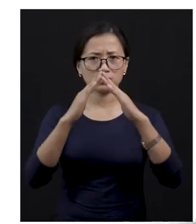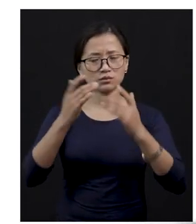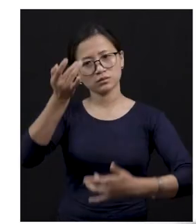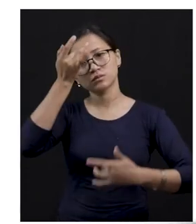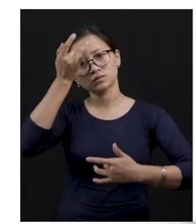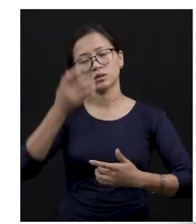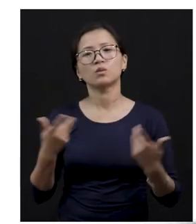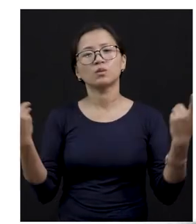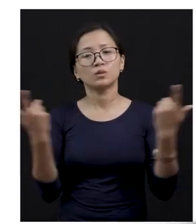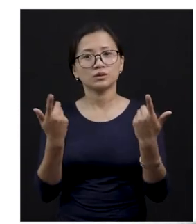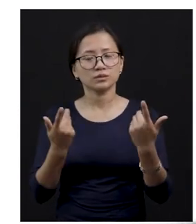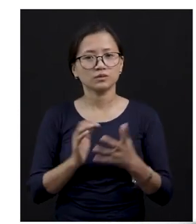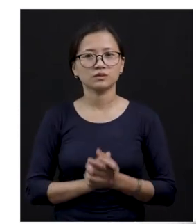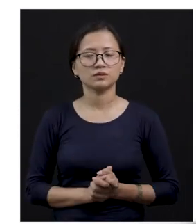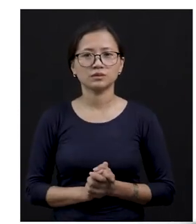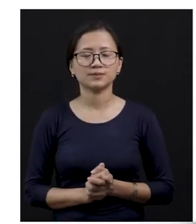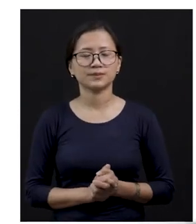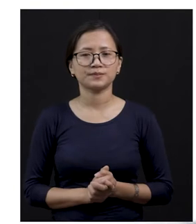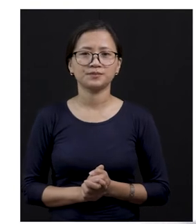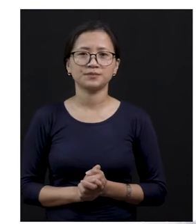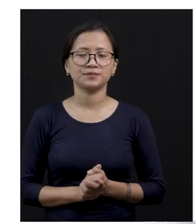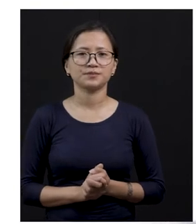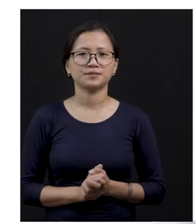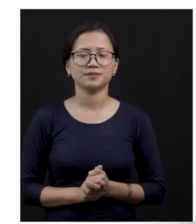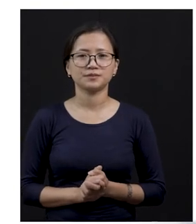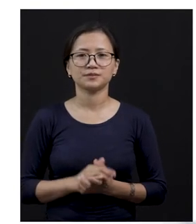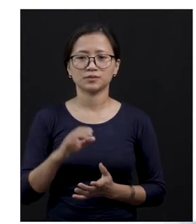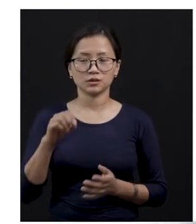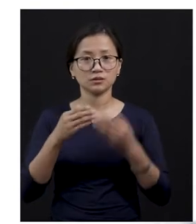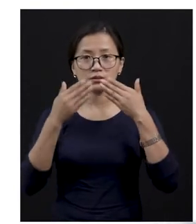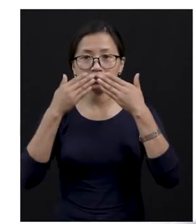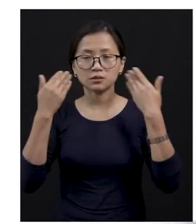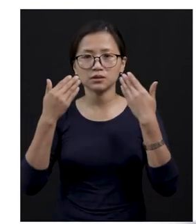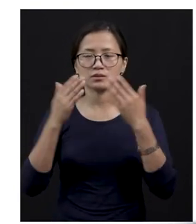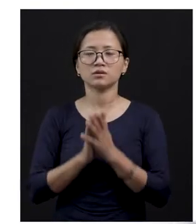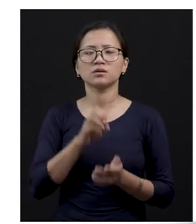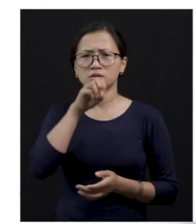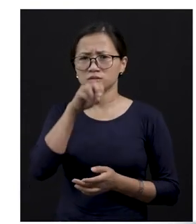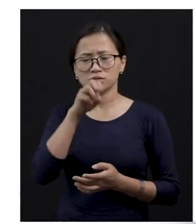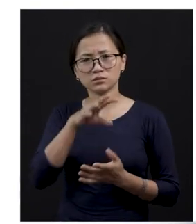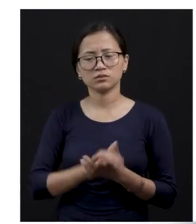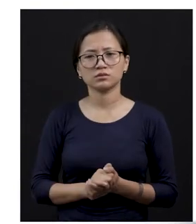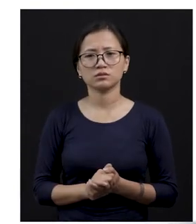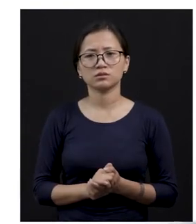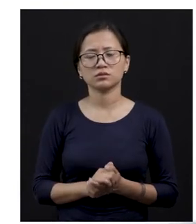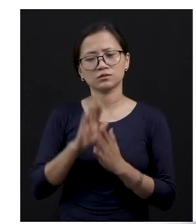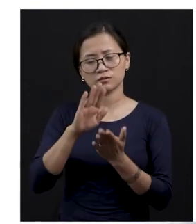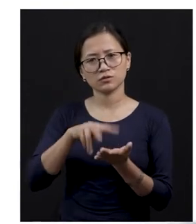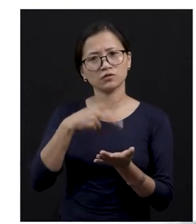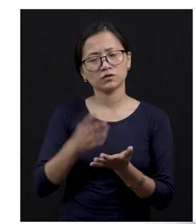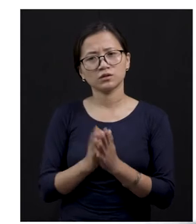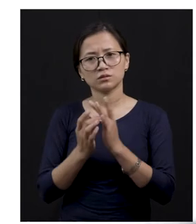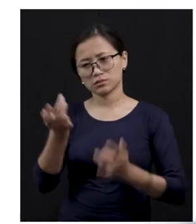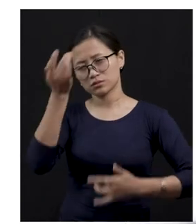sick? What do you do? When your cat or your dog, okay? When they fall sick,